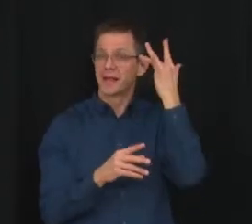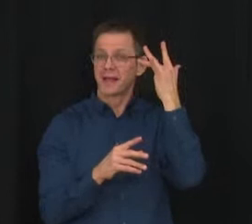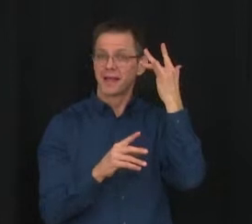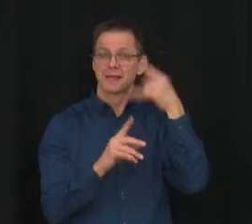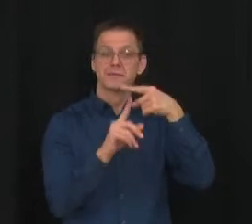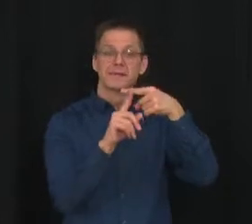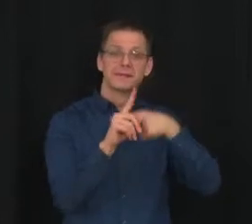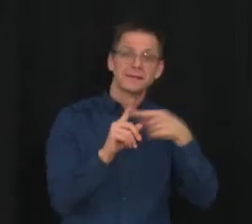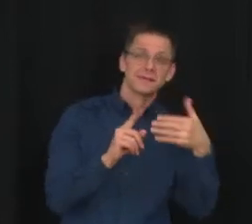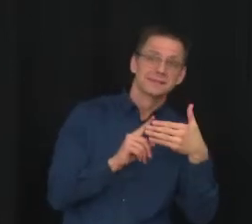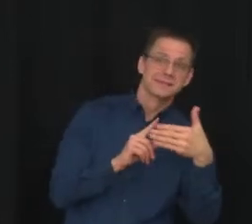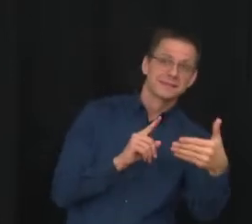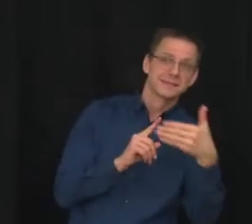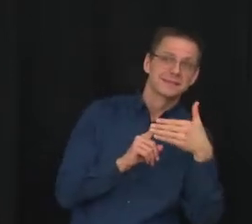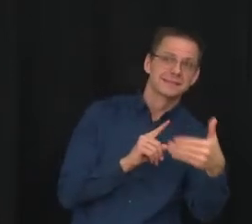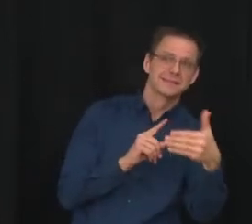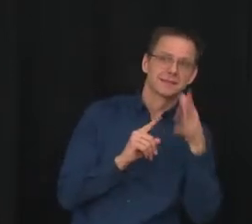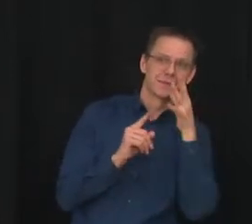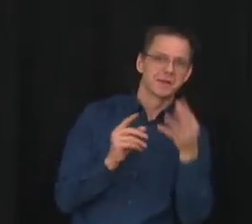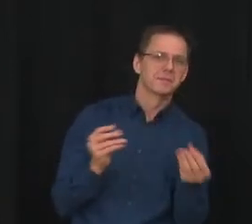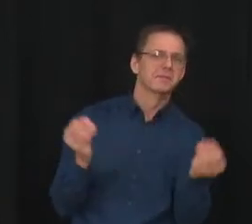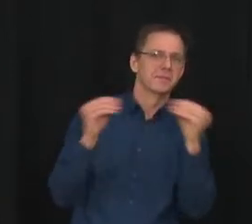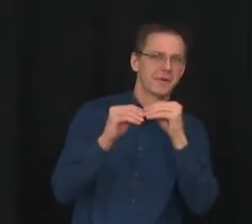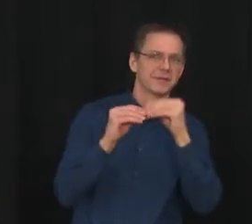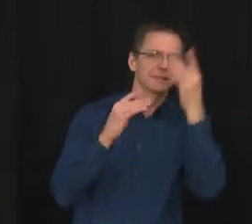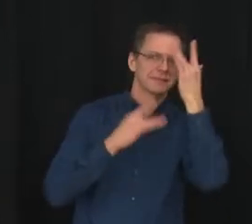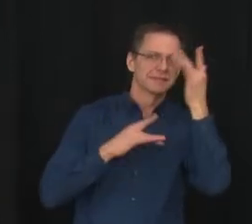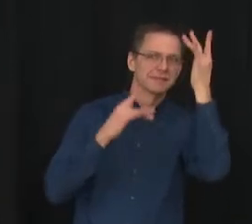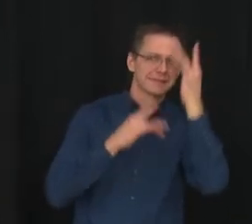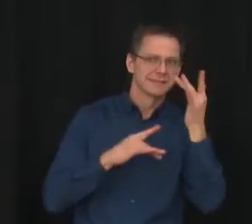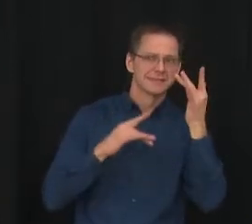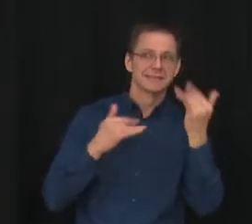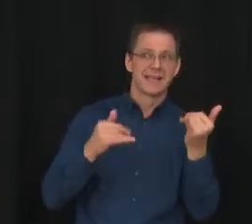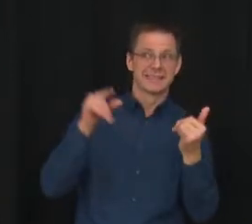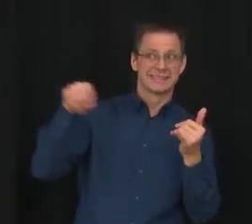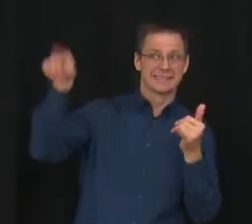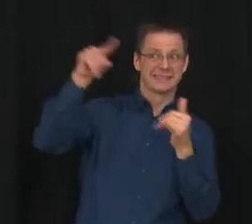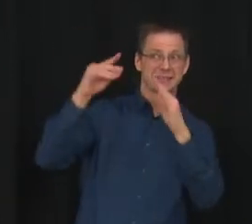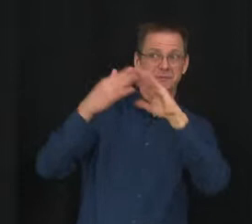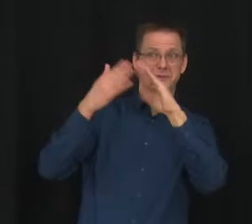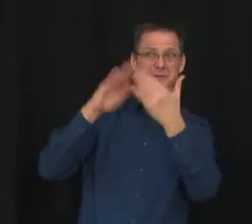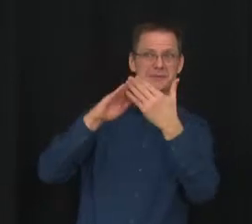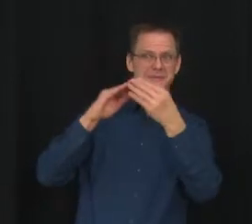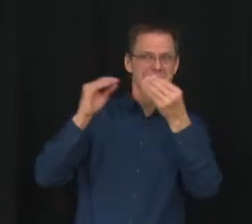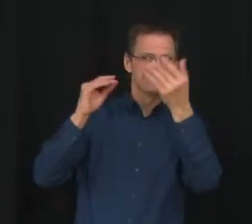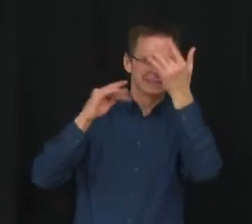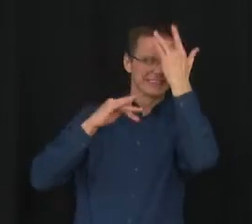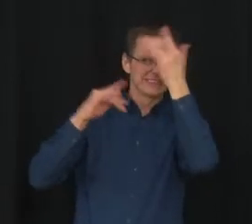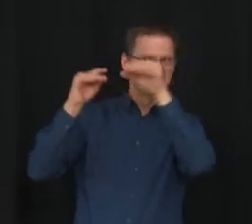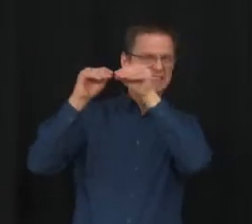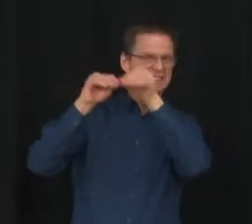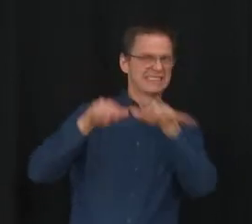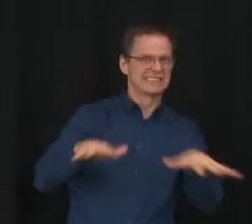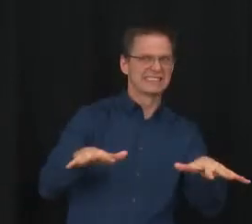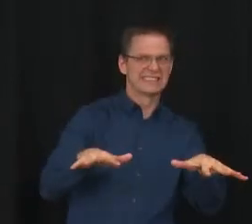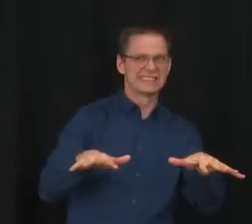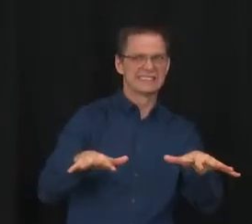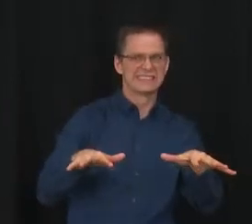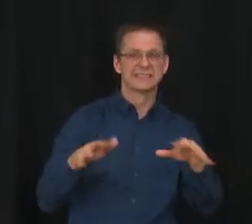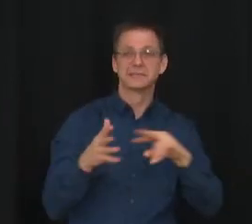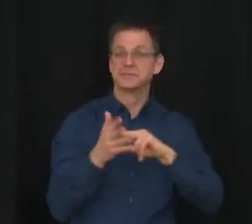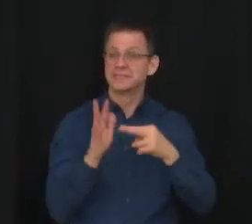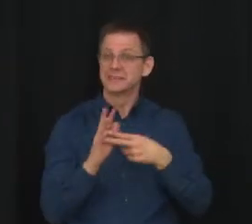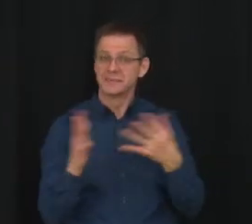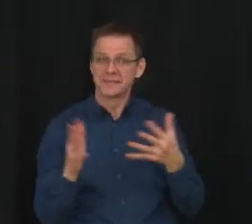current approach balances the risks all our children face, and each family will need to weigh the impacts of those risks for them.